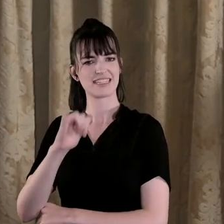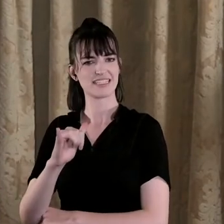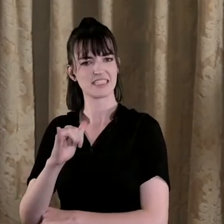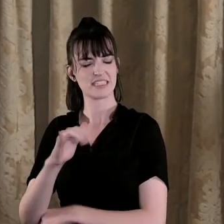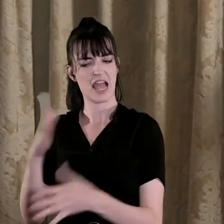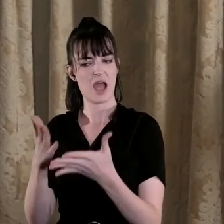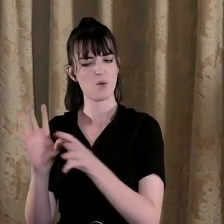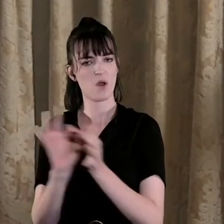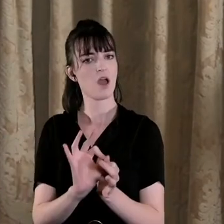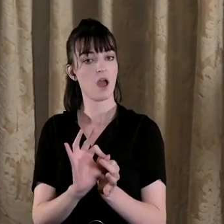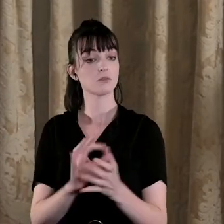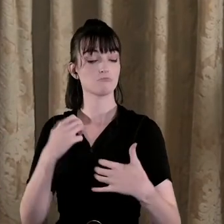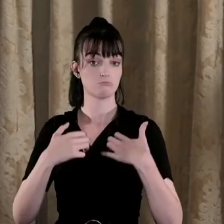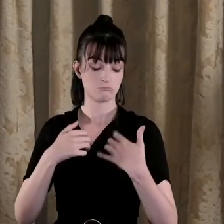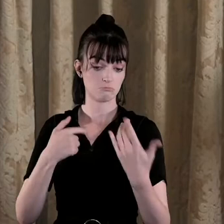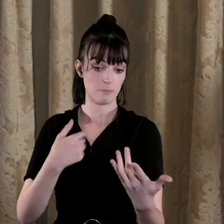looking at